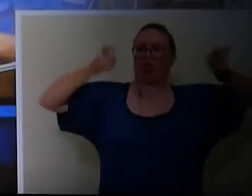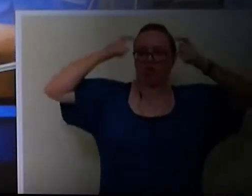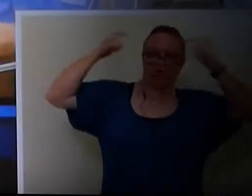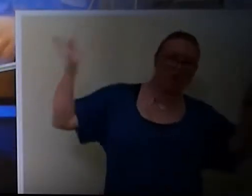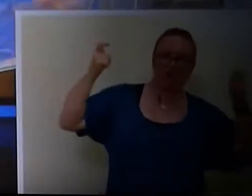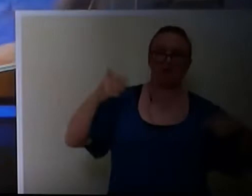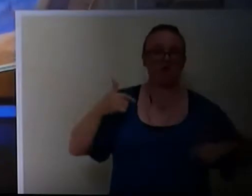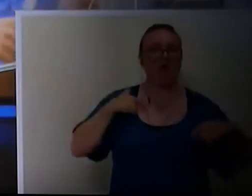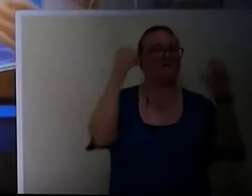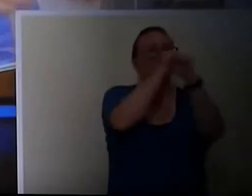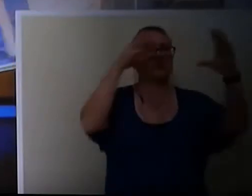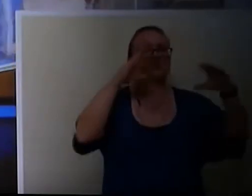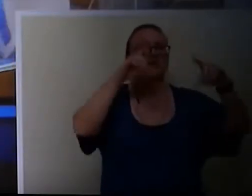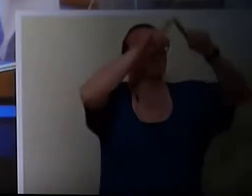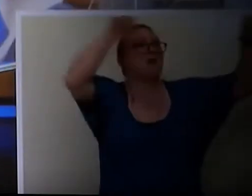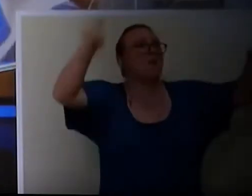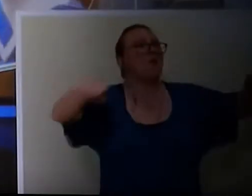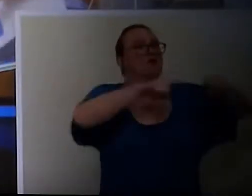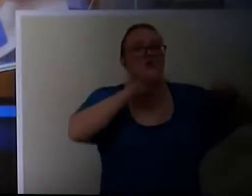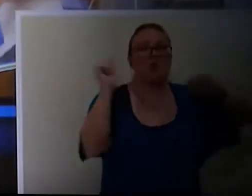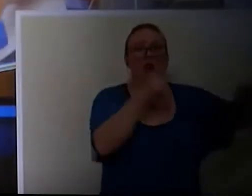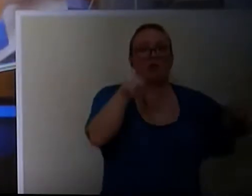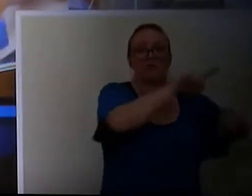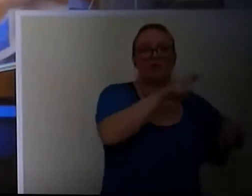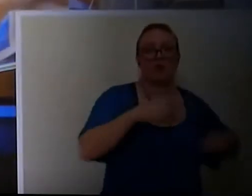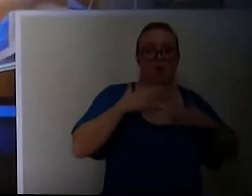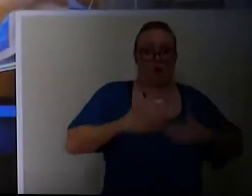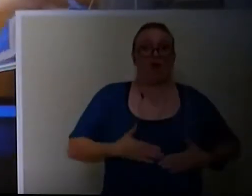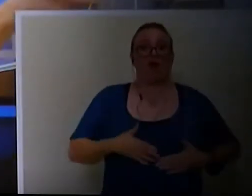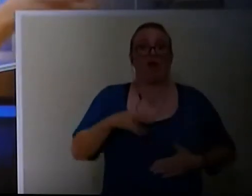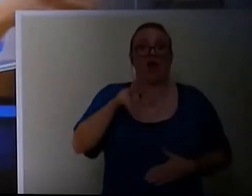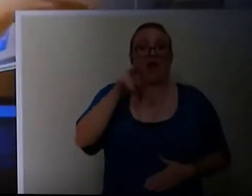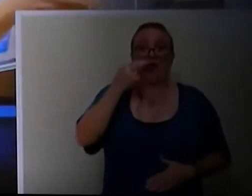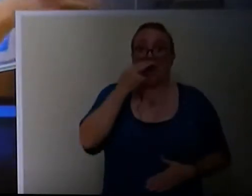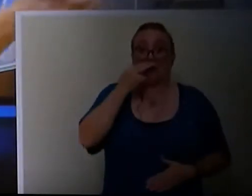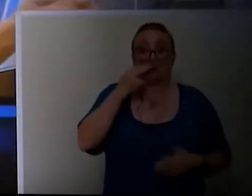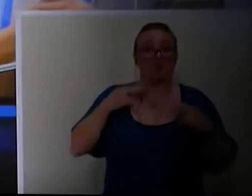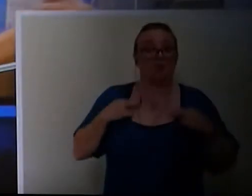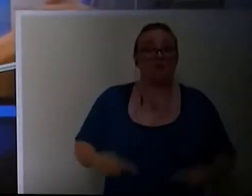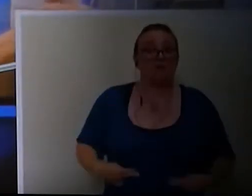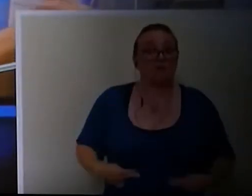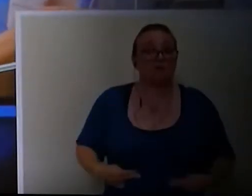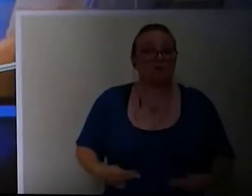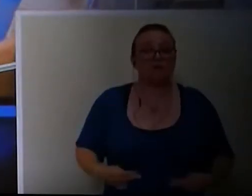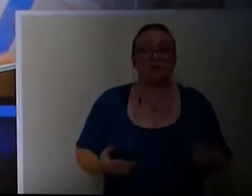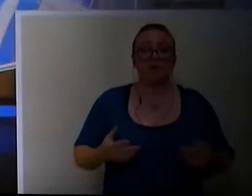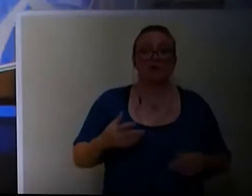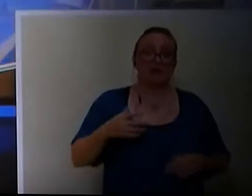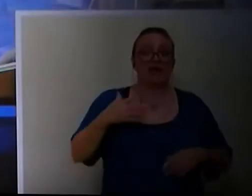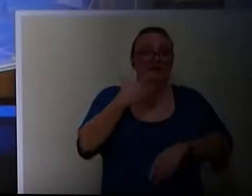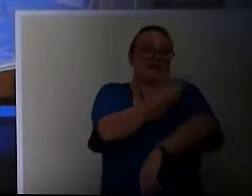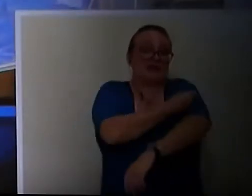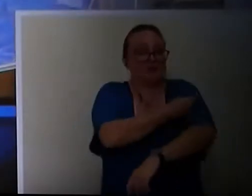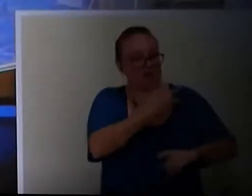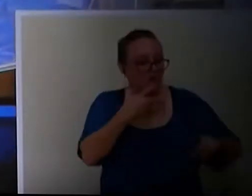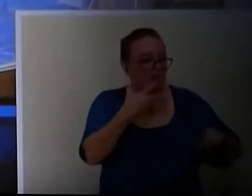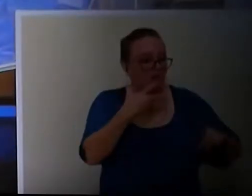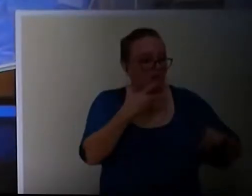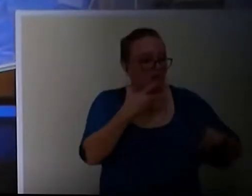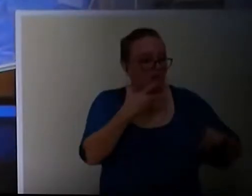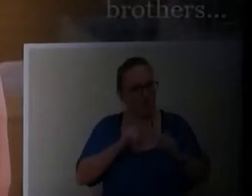I envision billboards with all of you in Nazi uniforms, plunging a giant needle into one of our beautiful young pregnant teachers.